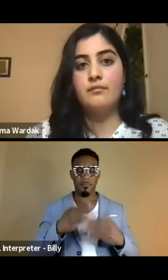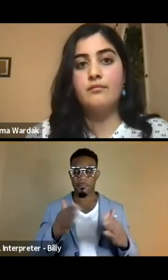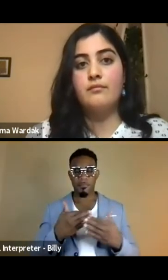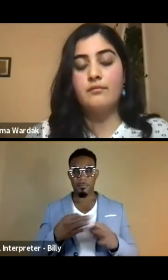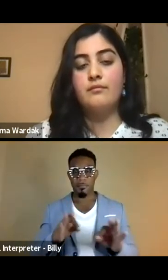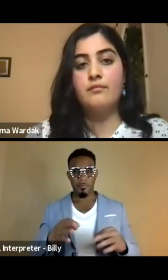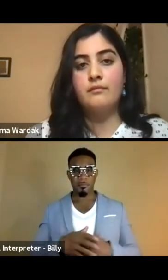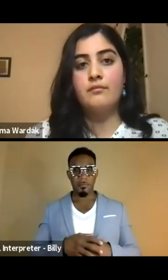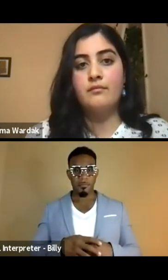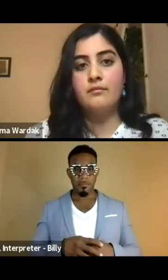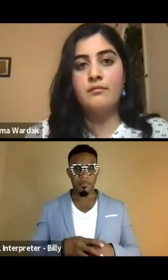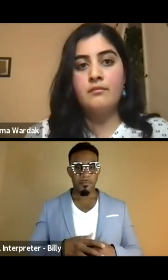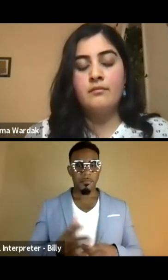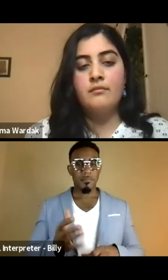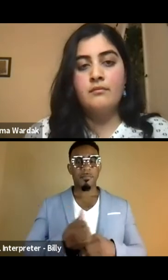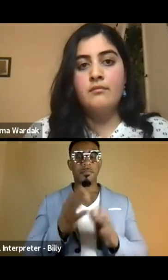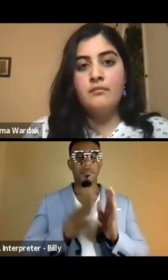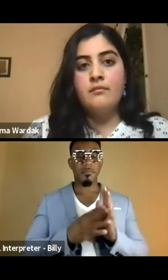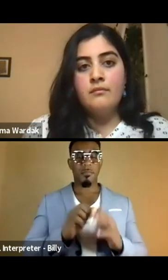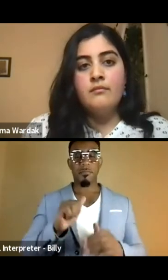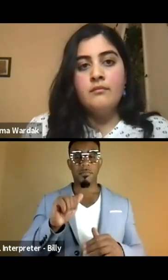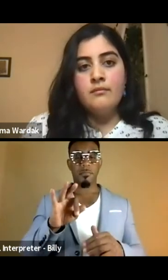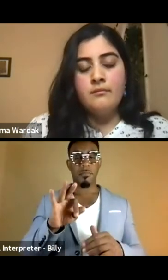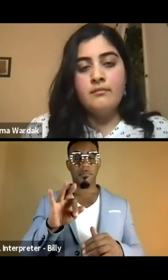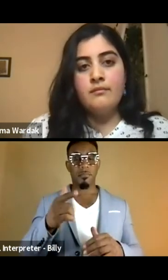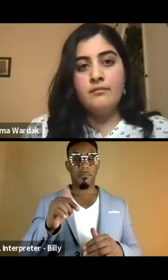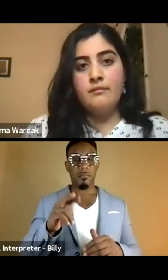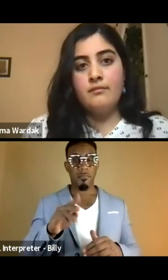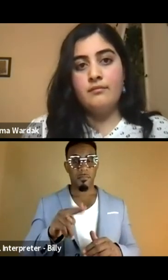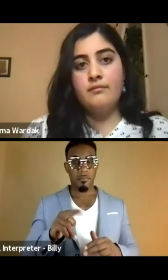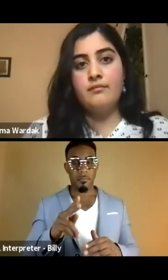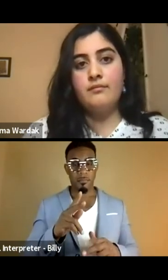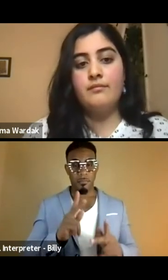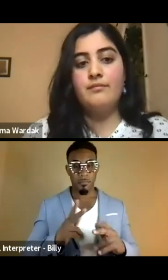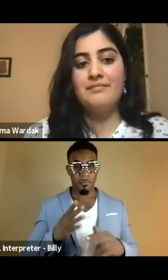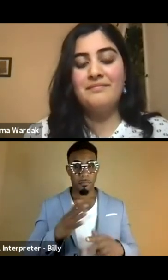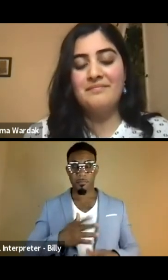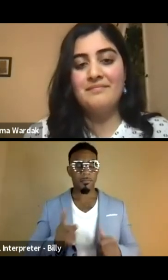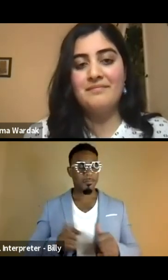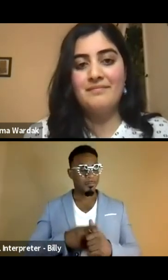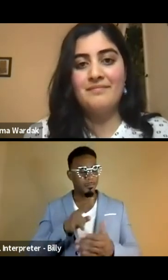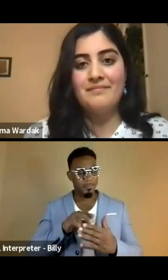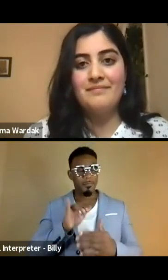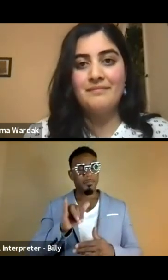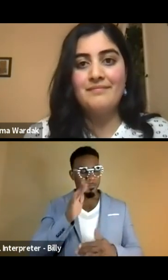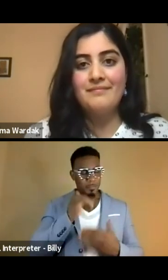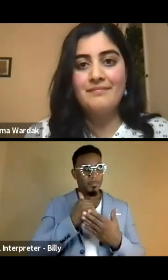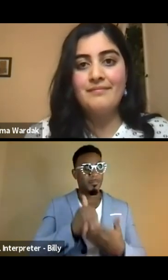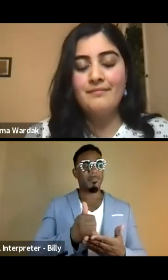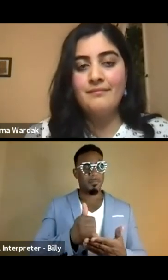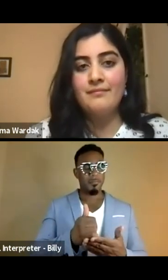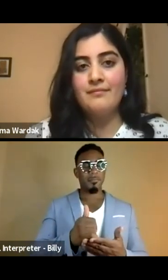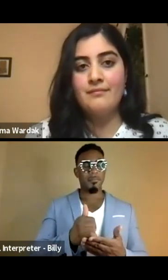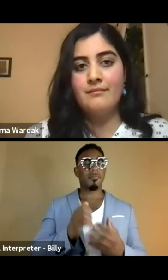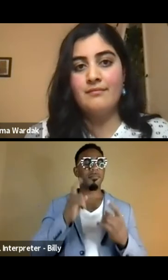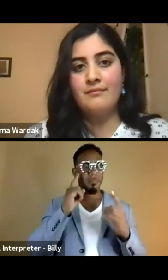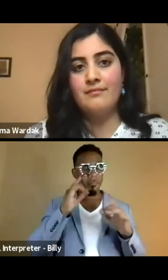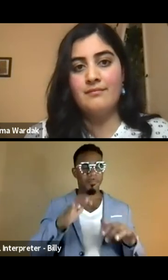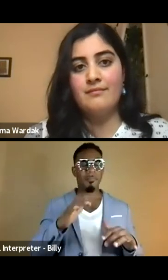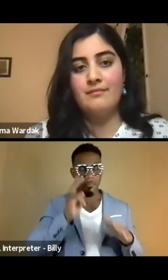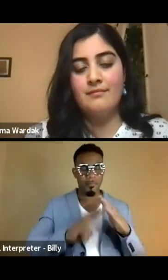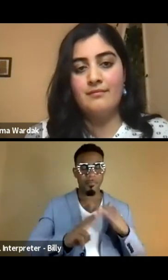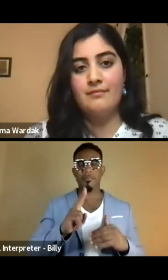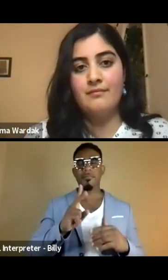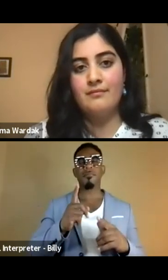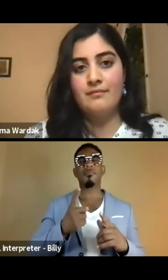um, get a copy of Afghanistan papers. Please read that. That's going to give you a shocking insight